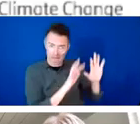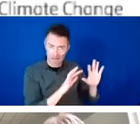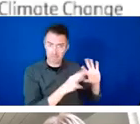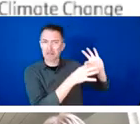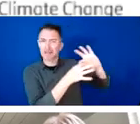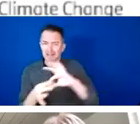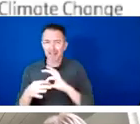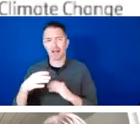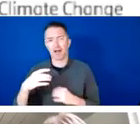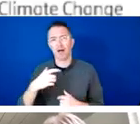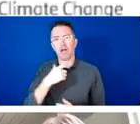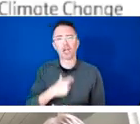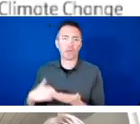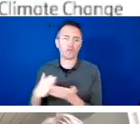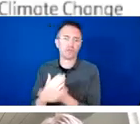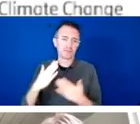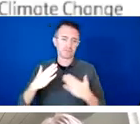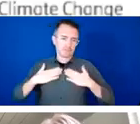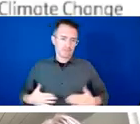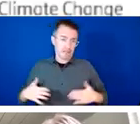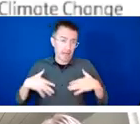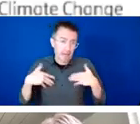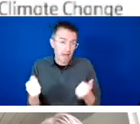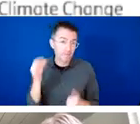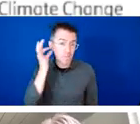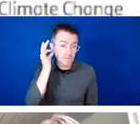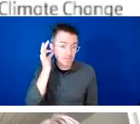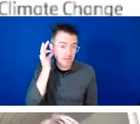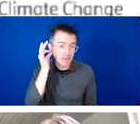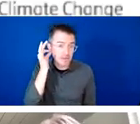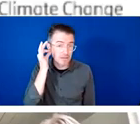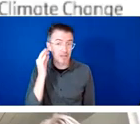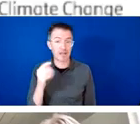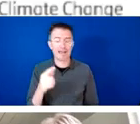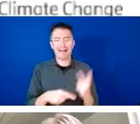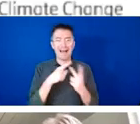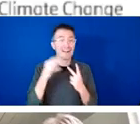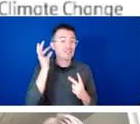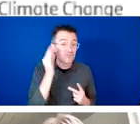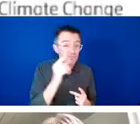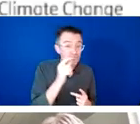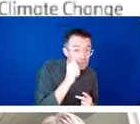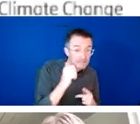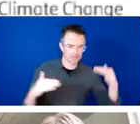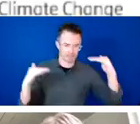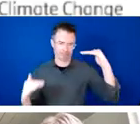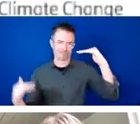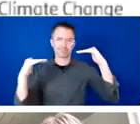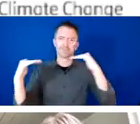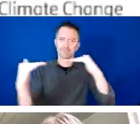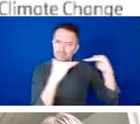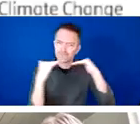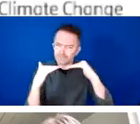within climate action. Specifically, we will call on all countries to implement the gender action plan